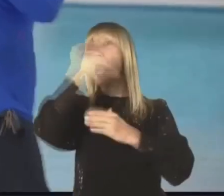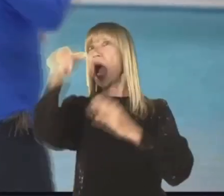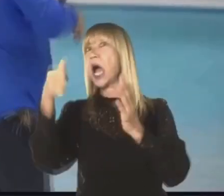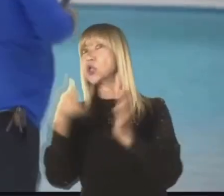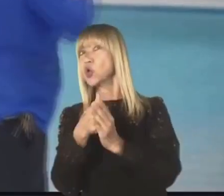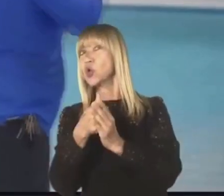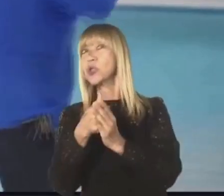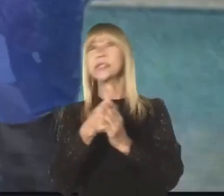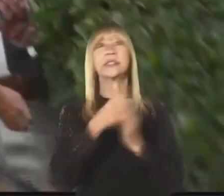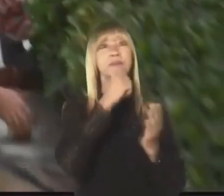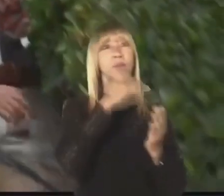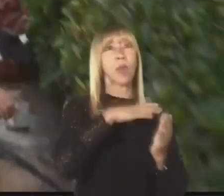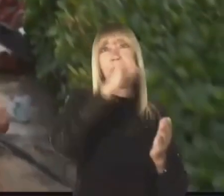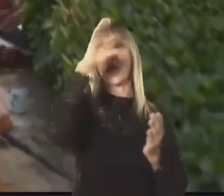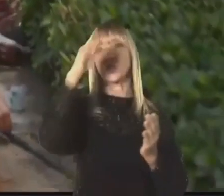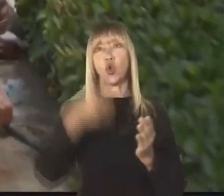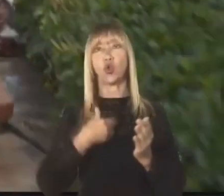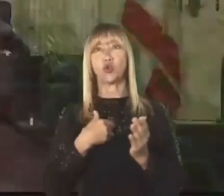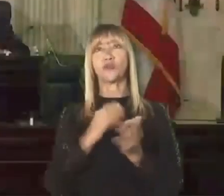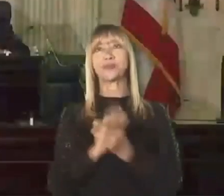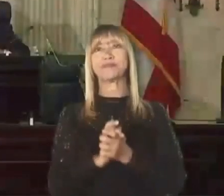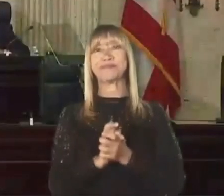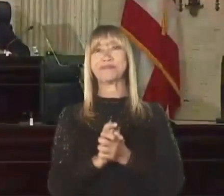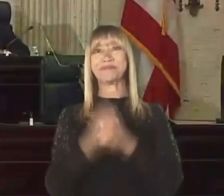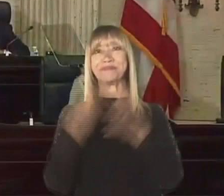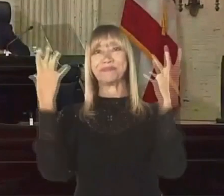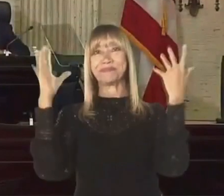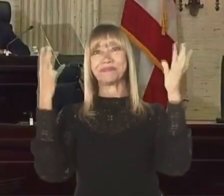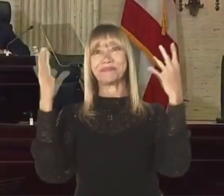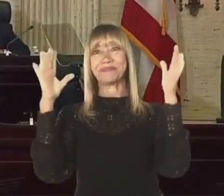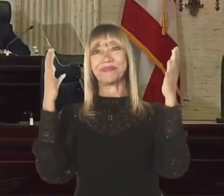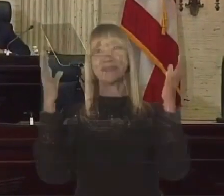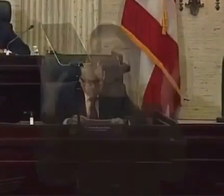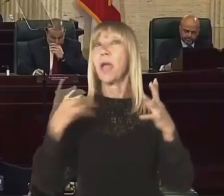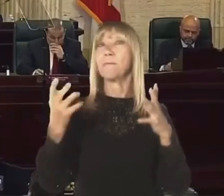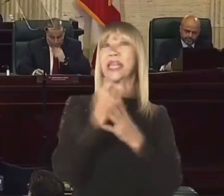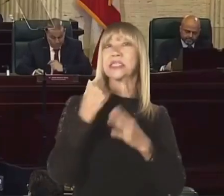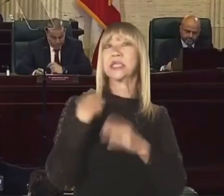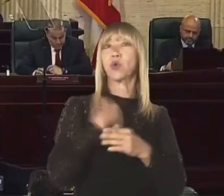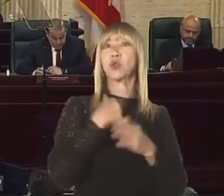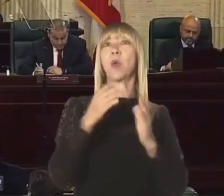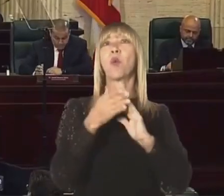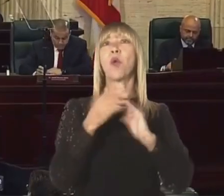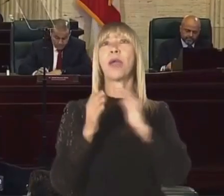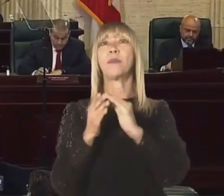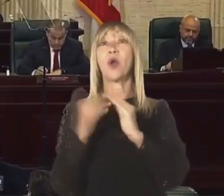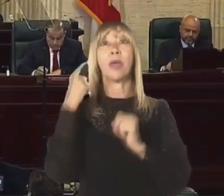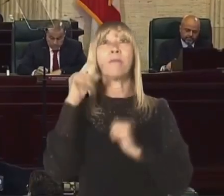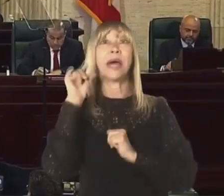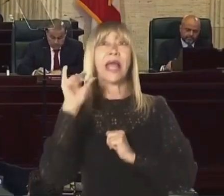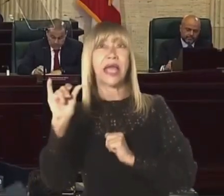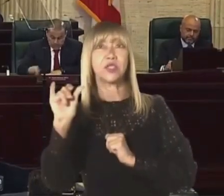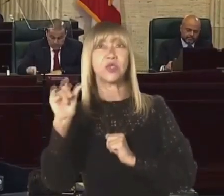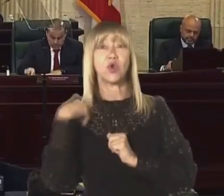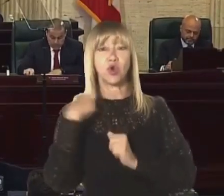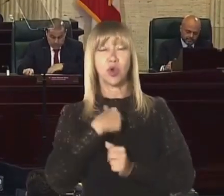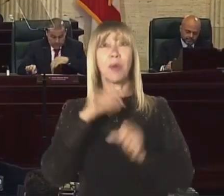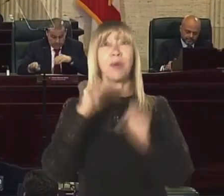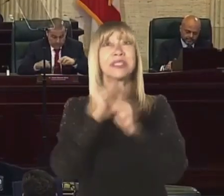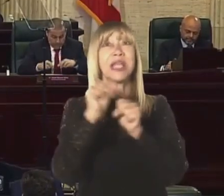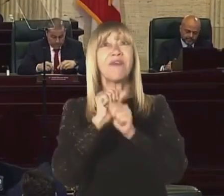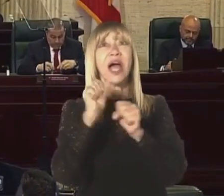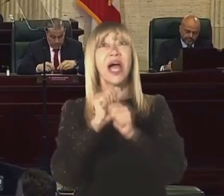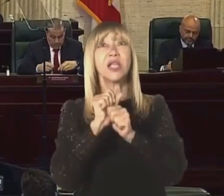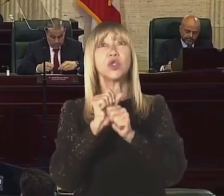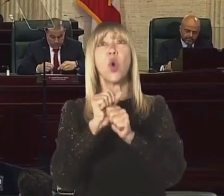general fund will amount more than $12,000 million, while the consolidated budget will amount to $31